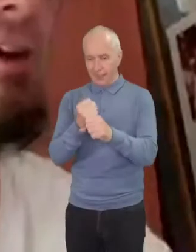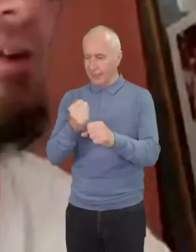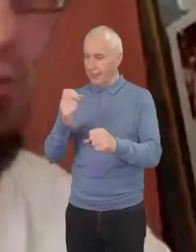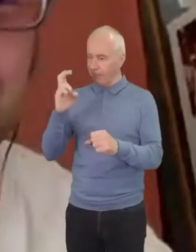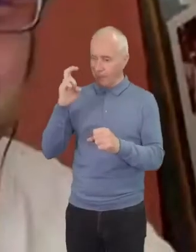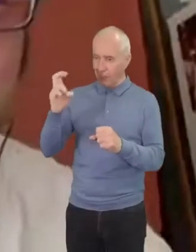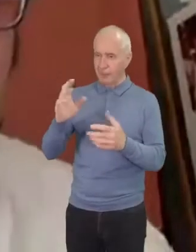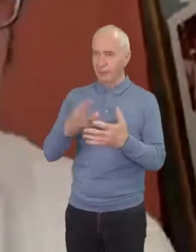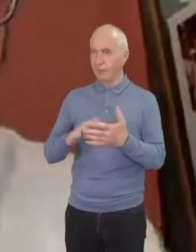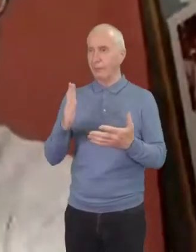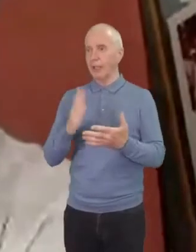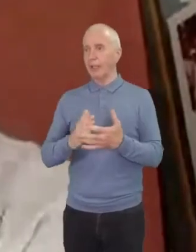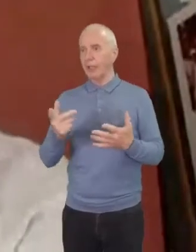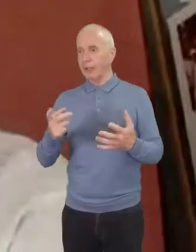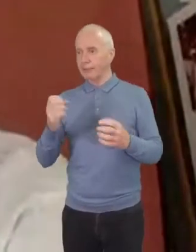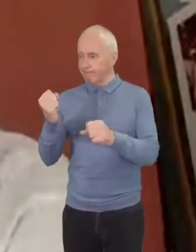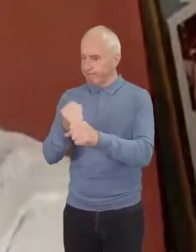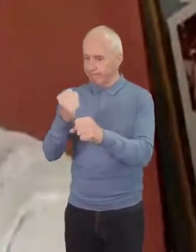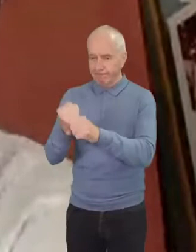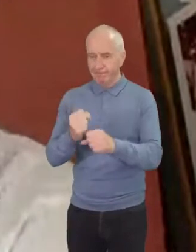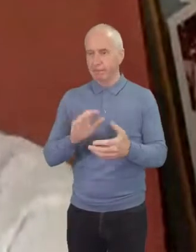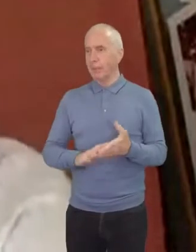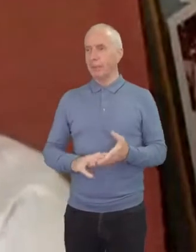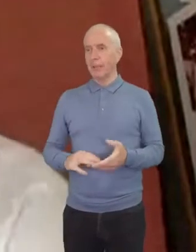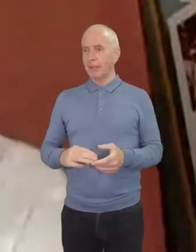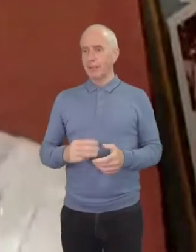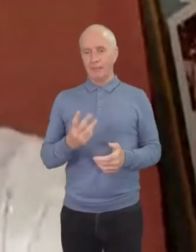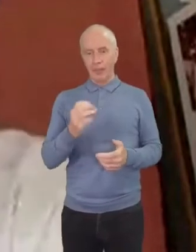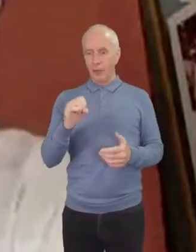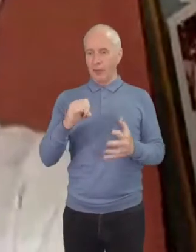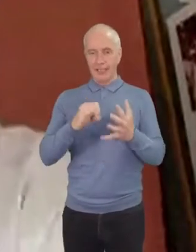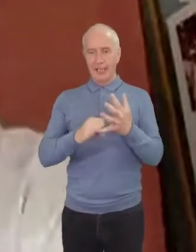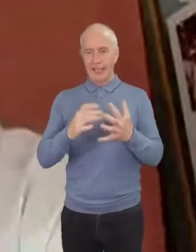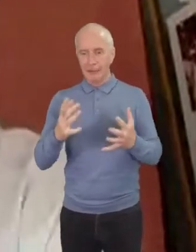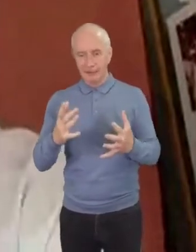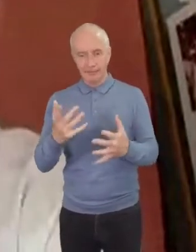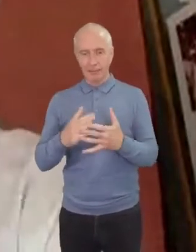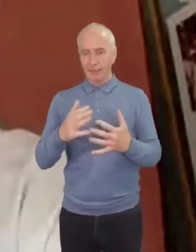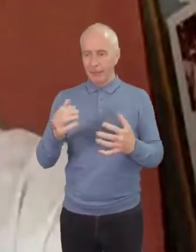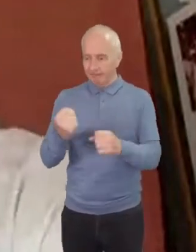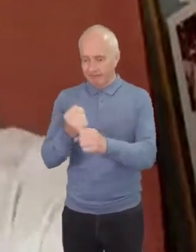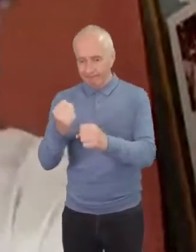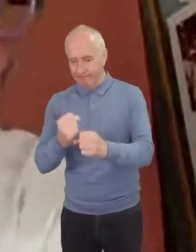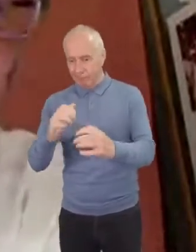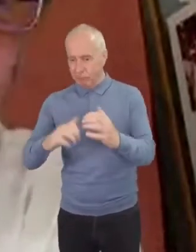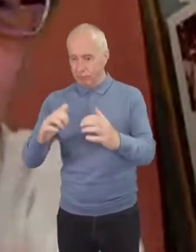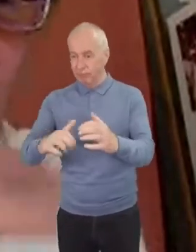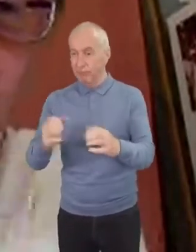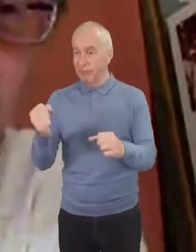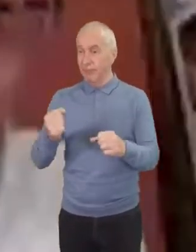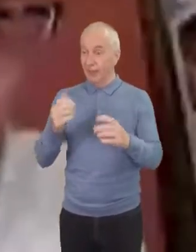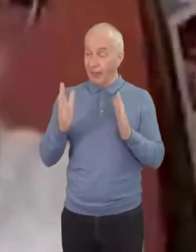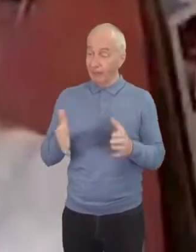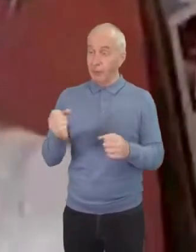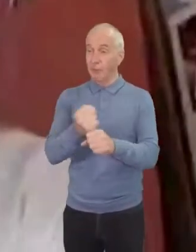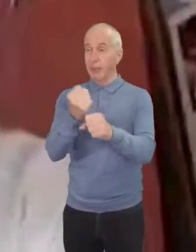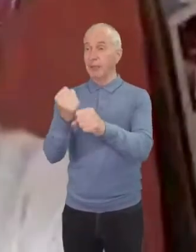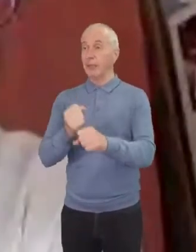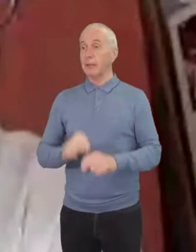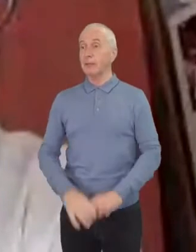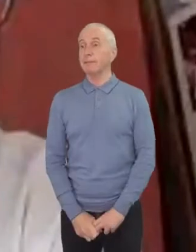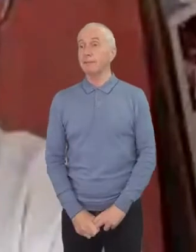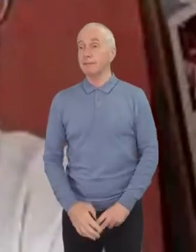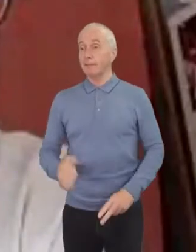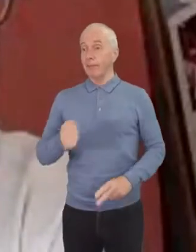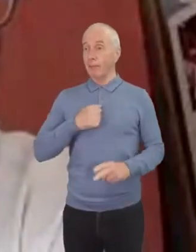literally give you a tour of this thing in about 30 seconds but uh i i love it i mean we this this apparently is a thing my my